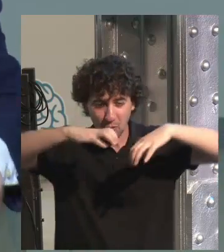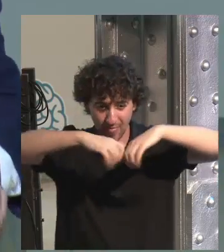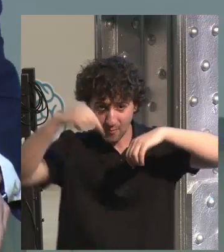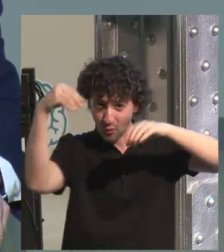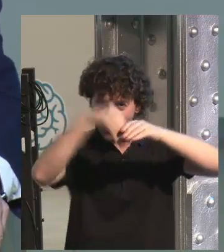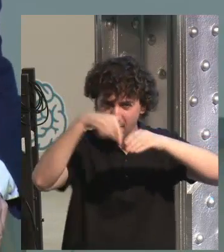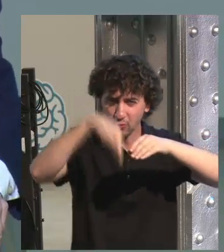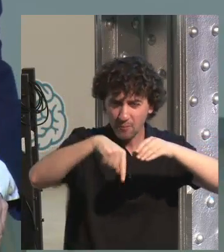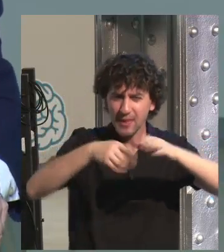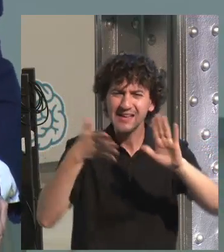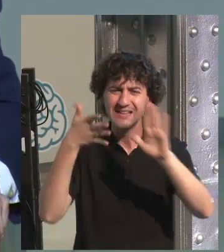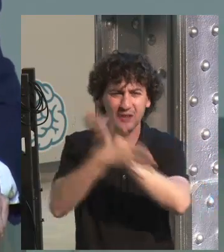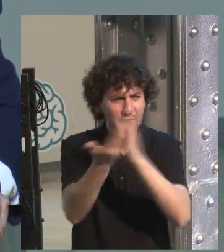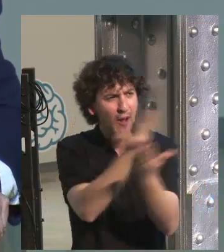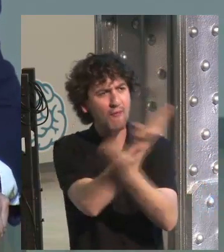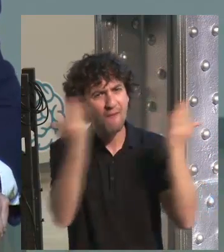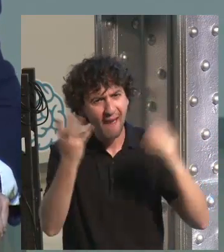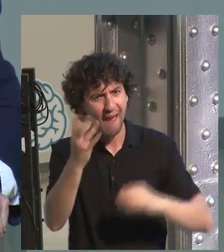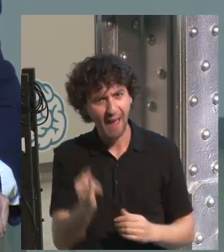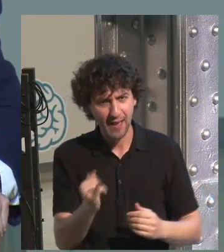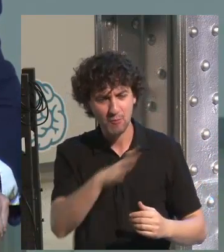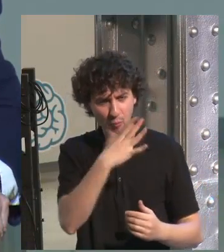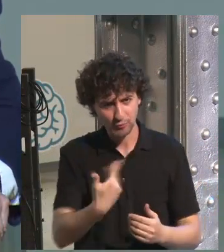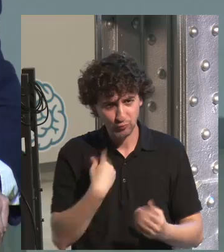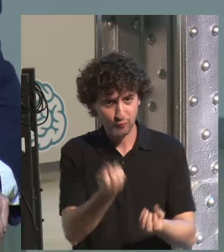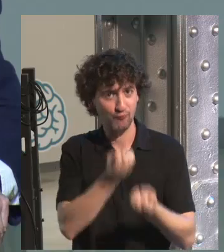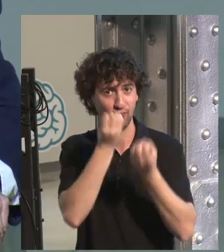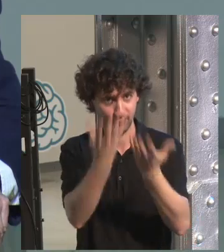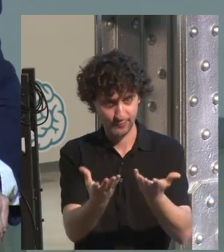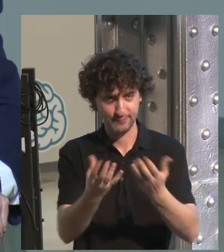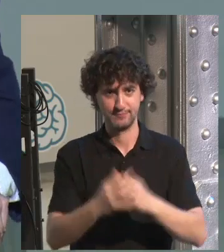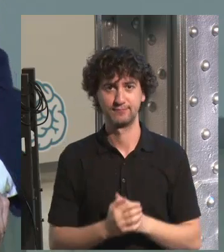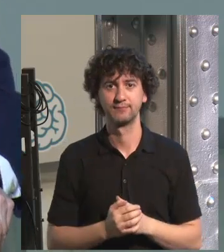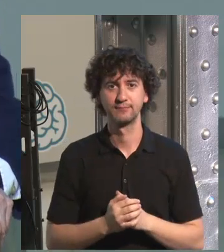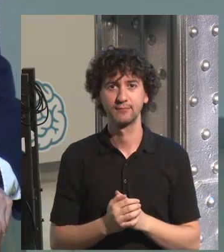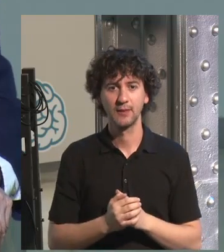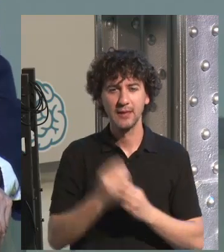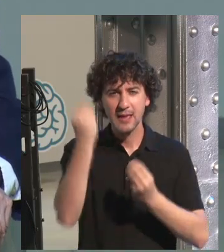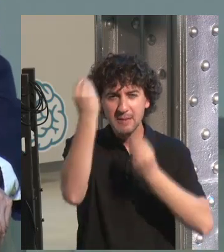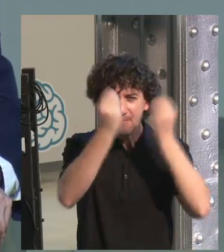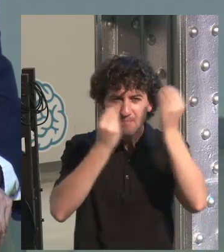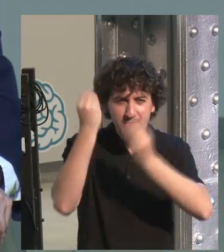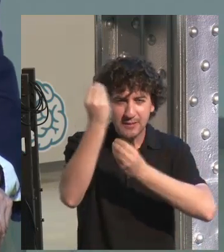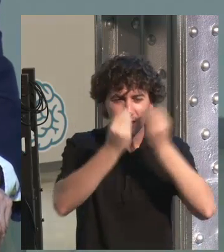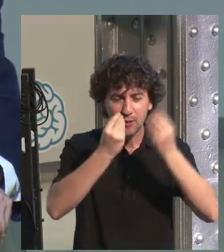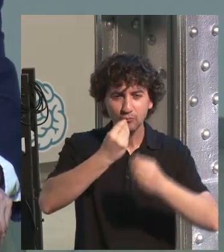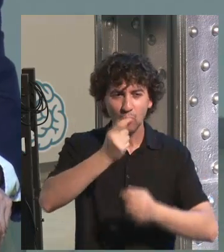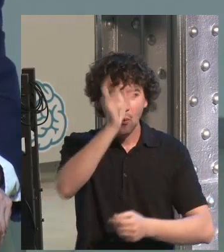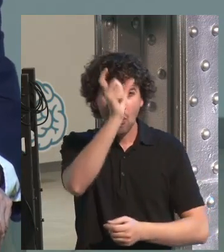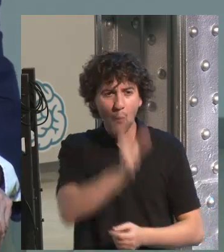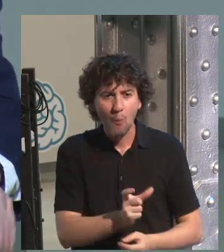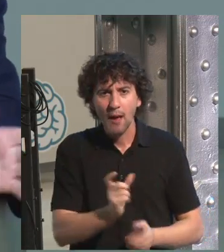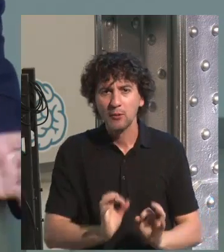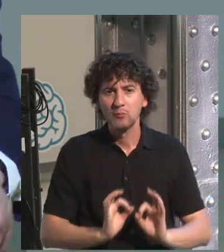thinking have already a signification, a meaning for you. That's why I